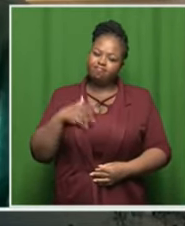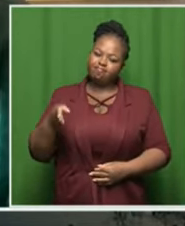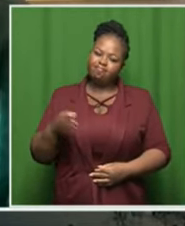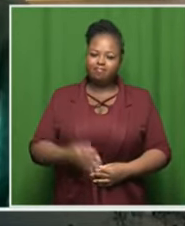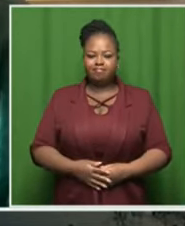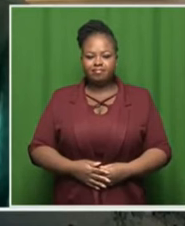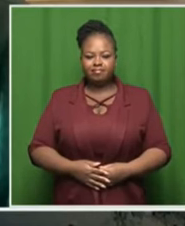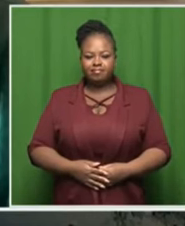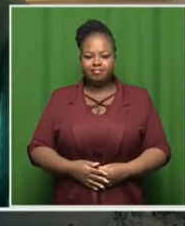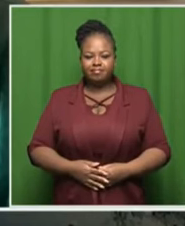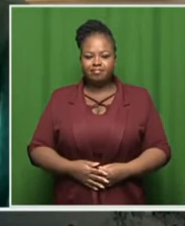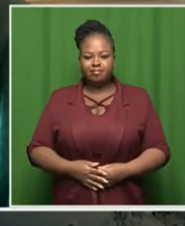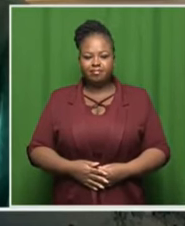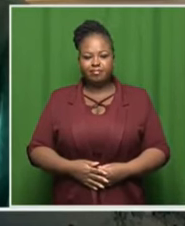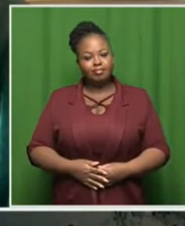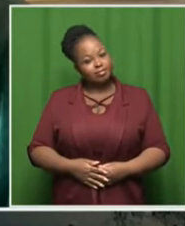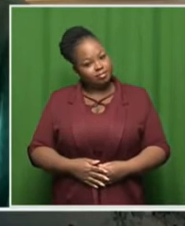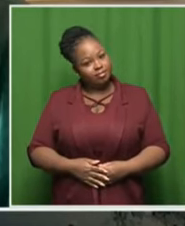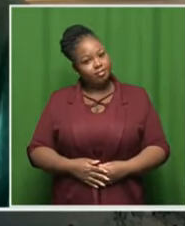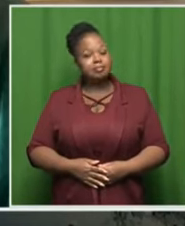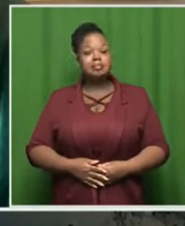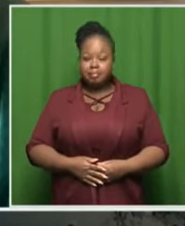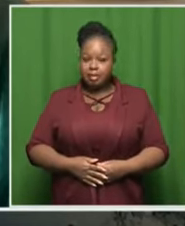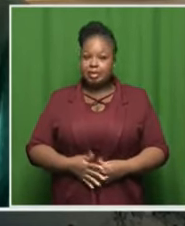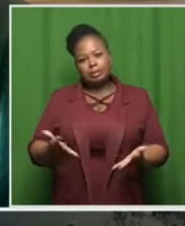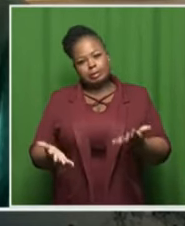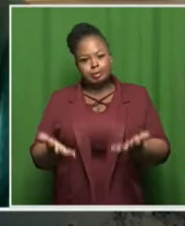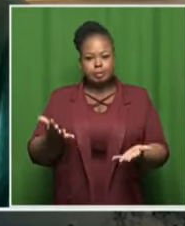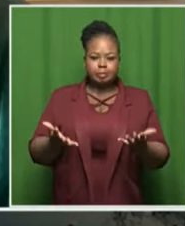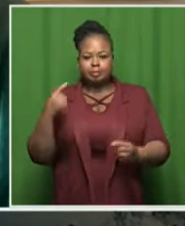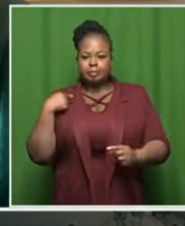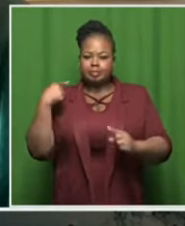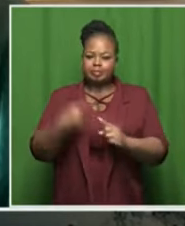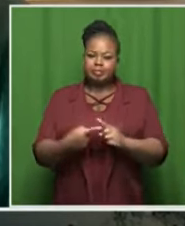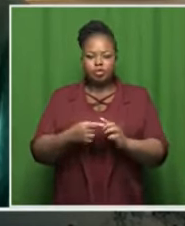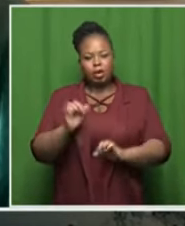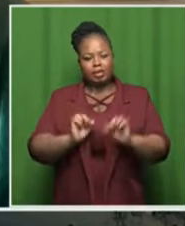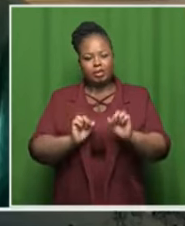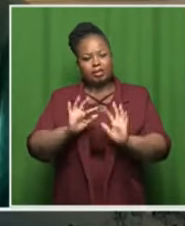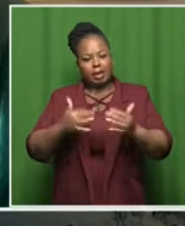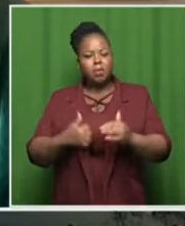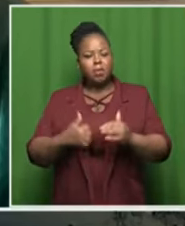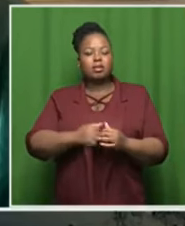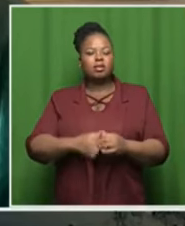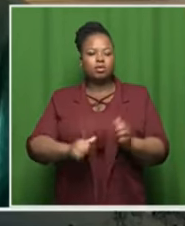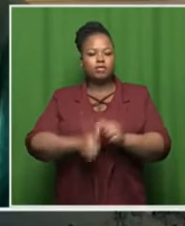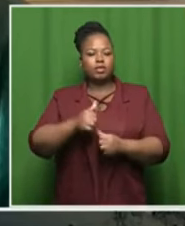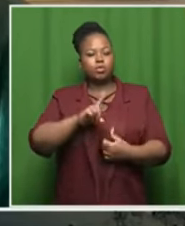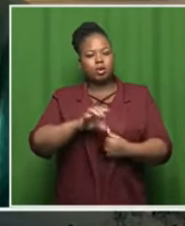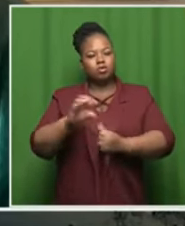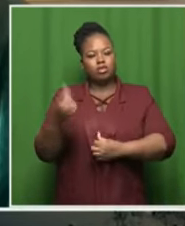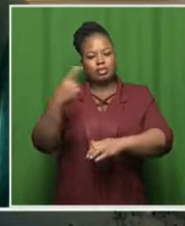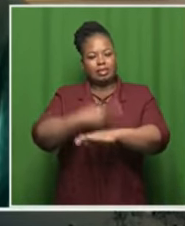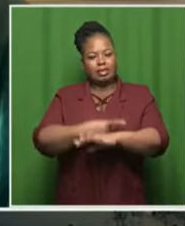on the show so it's been a bit of a whirlwind but how would you assess your first um 100